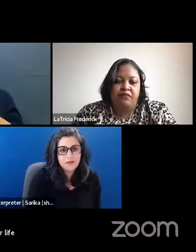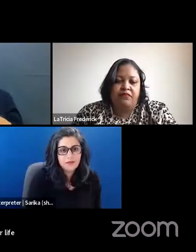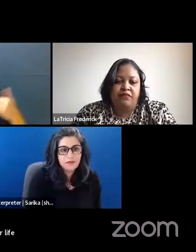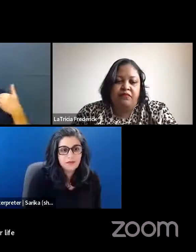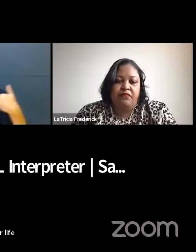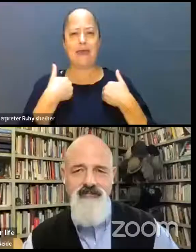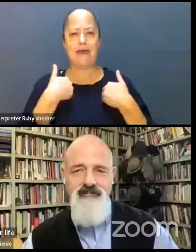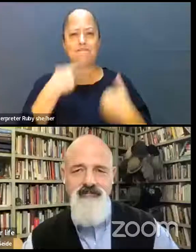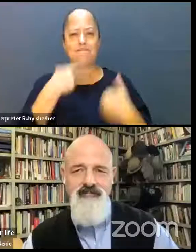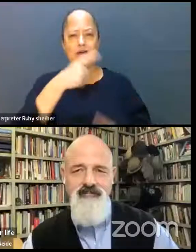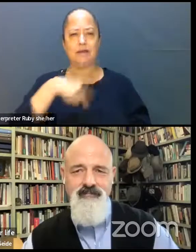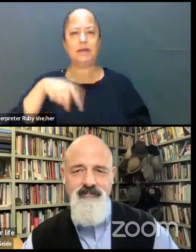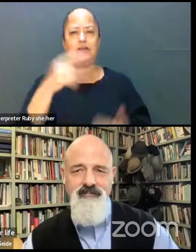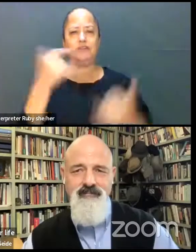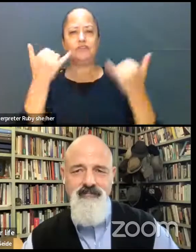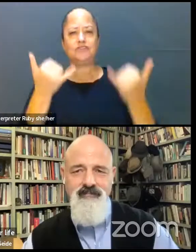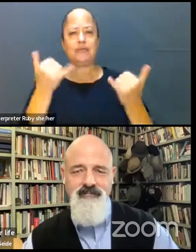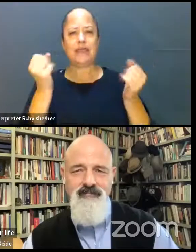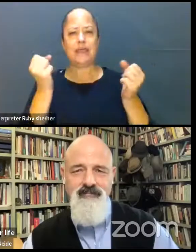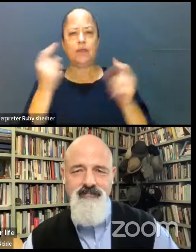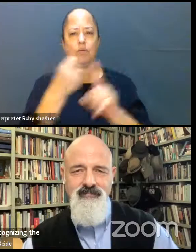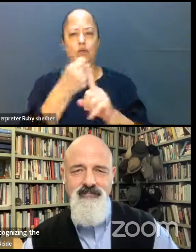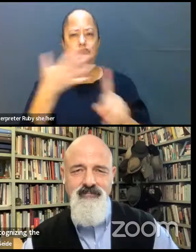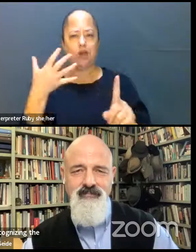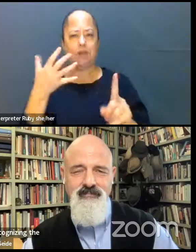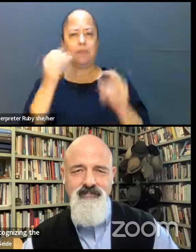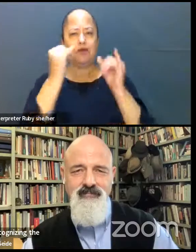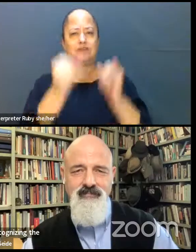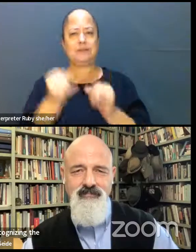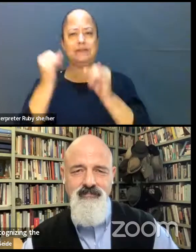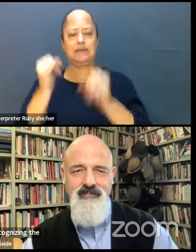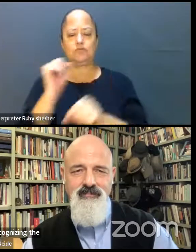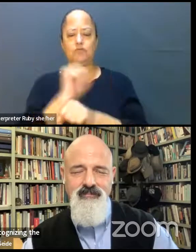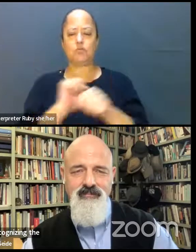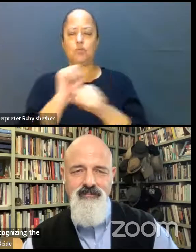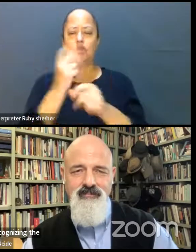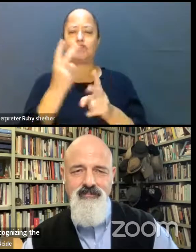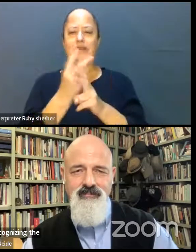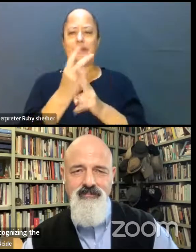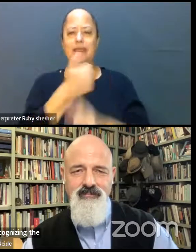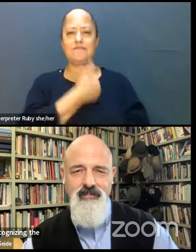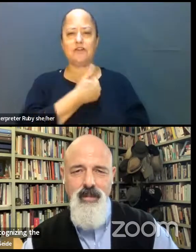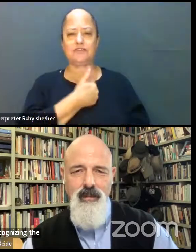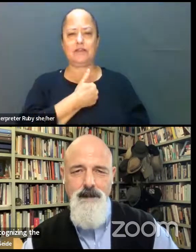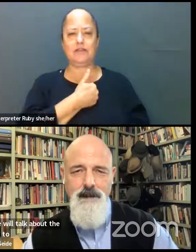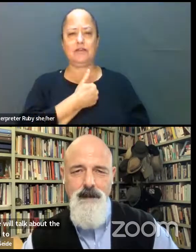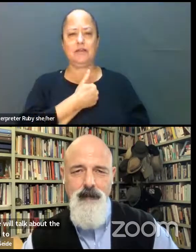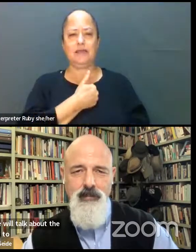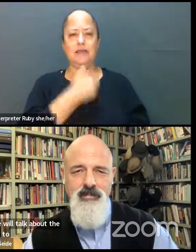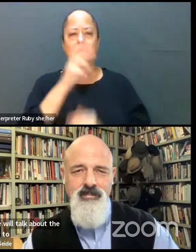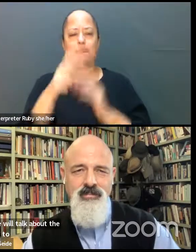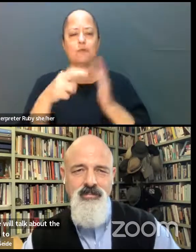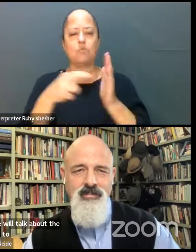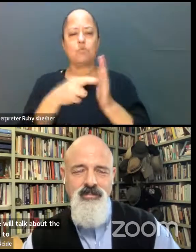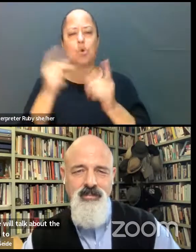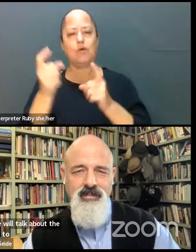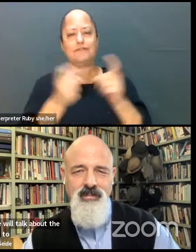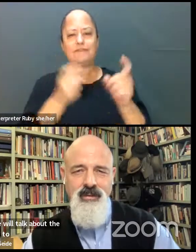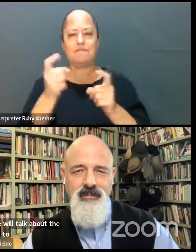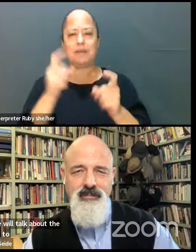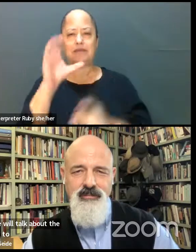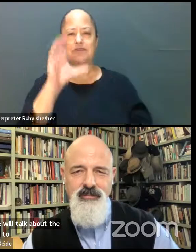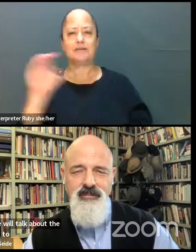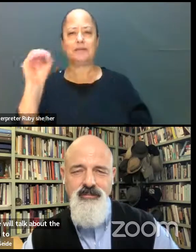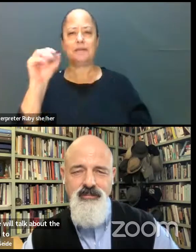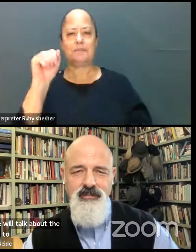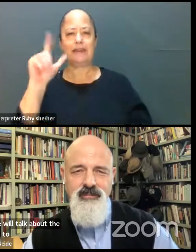So today, we'll talk about our individual work to take care of ourselves, as well as the role of managers, companies, and allies to create